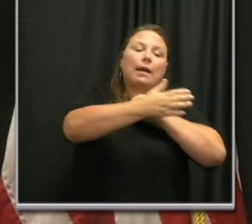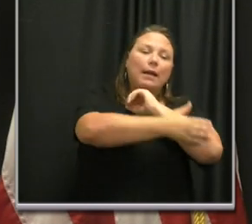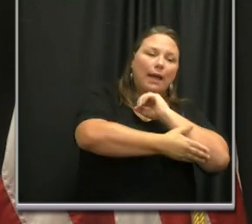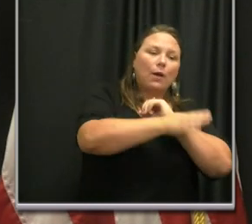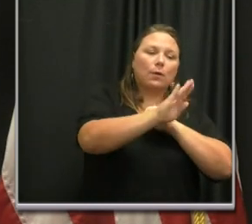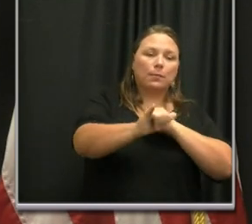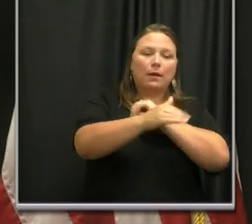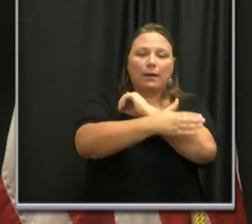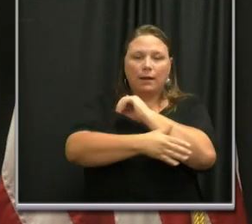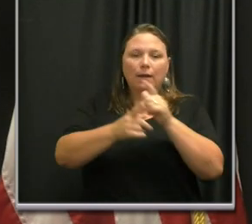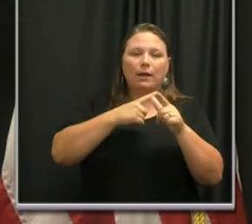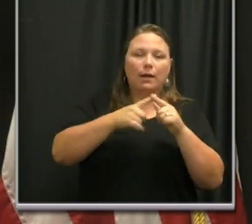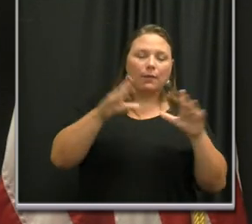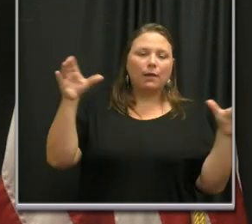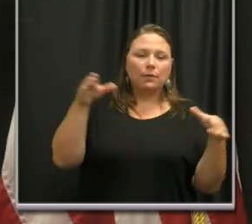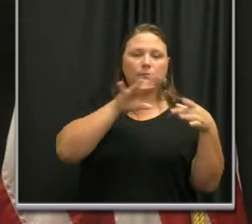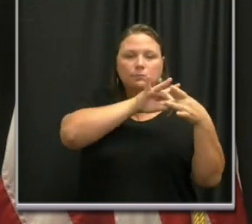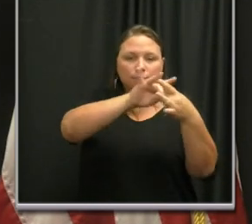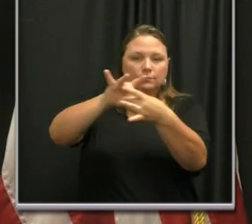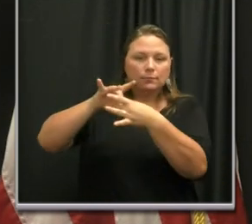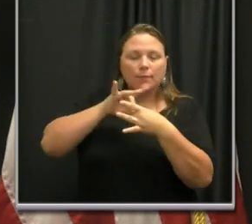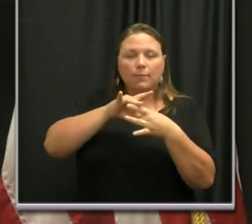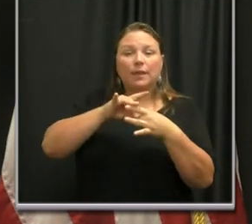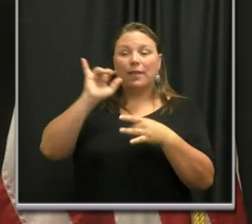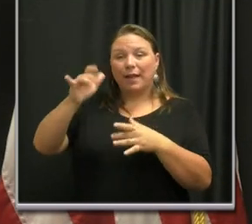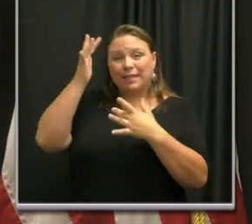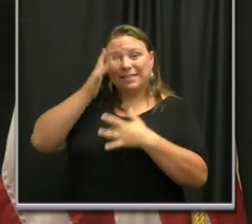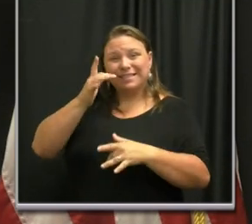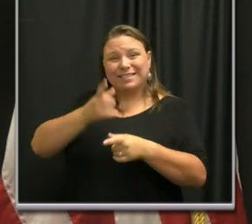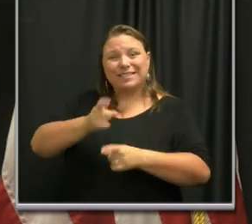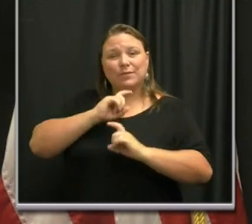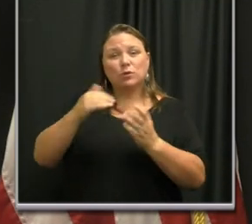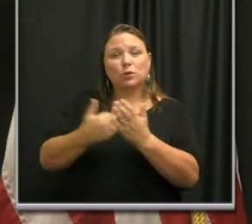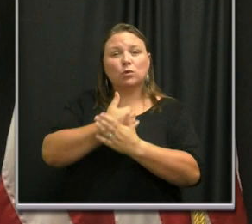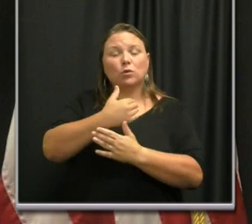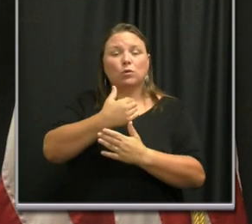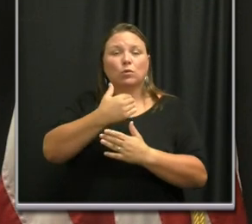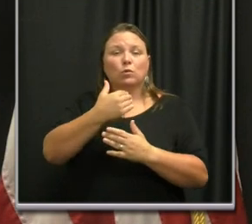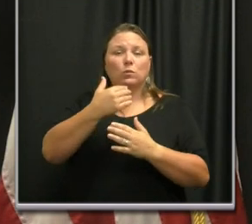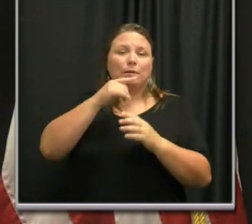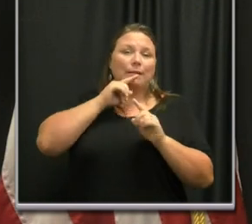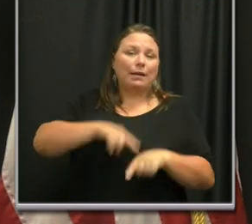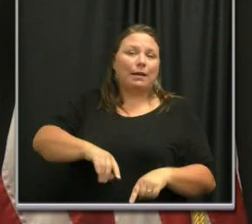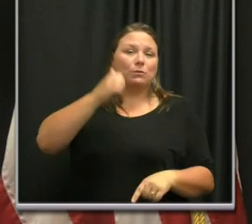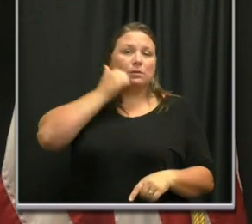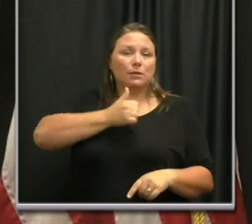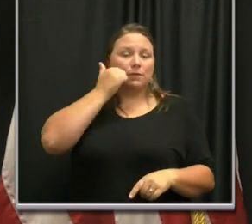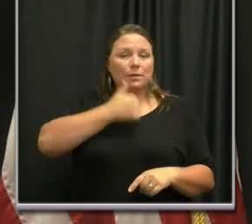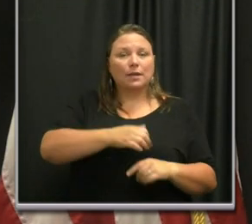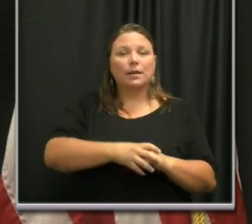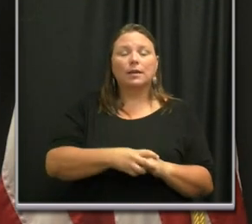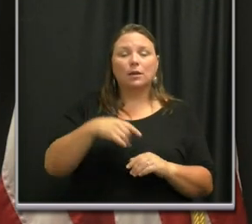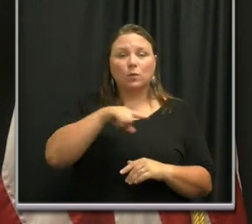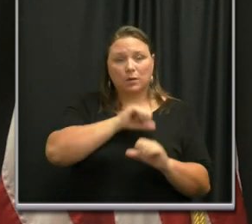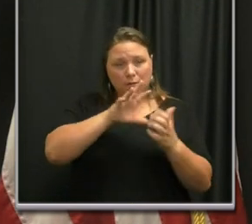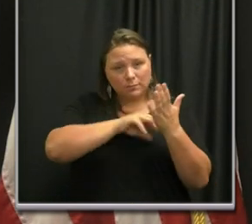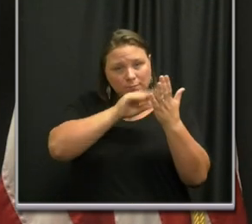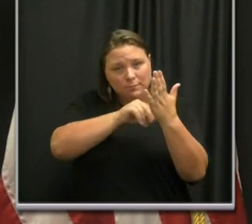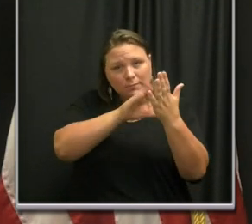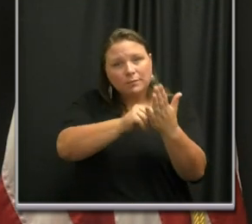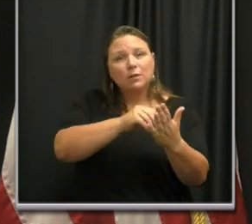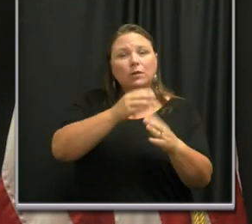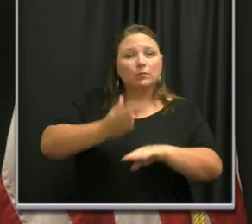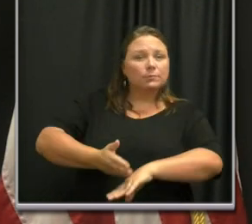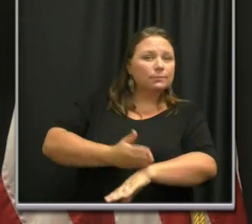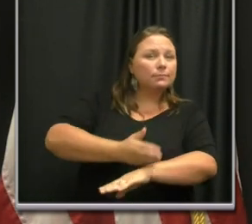And the disease gives us a report card every day. So we can learn from that to